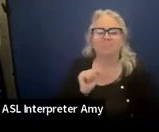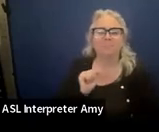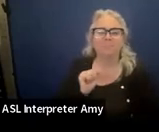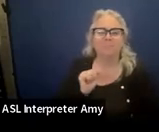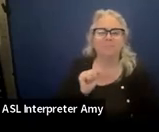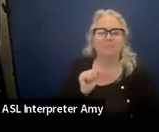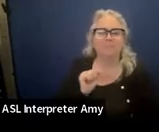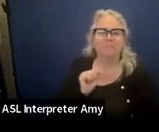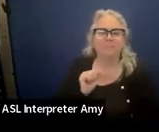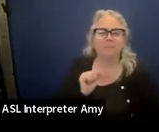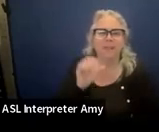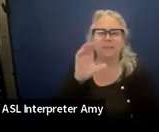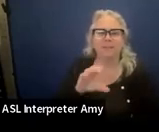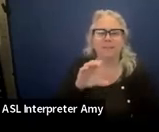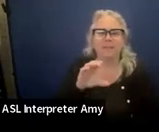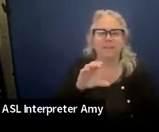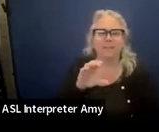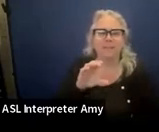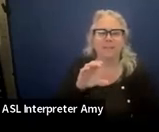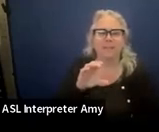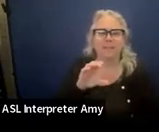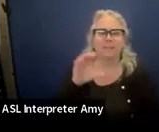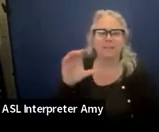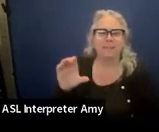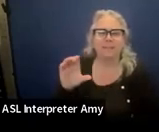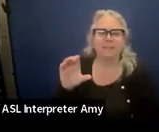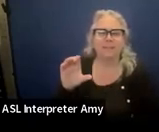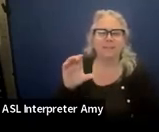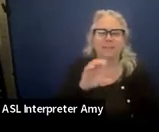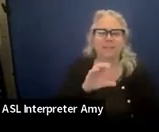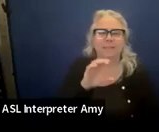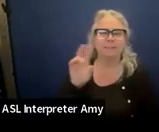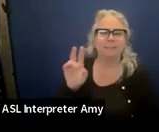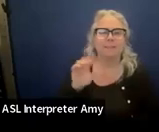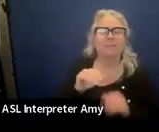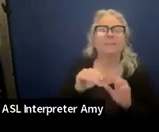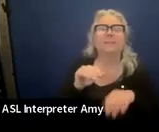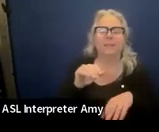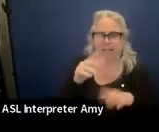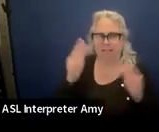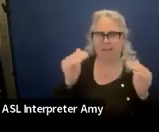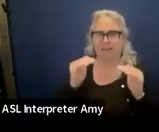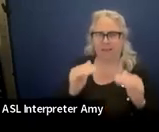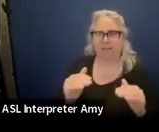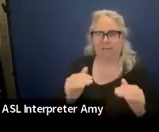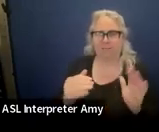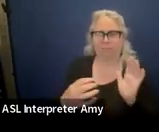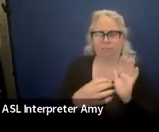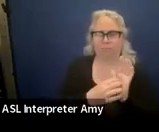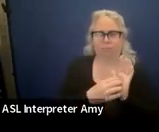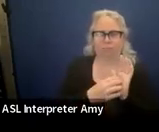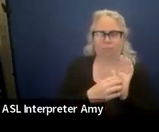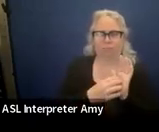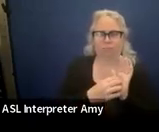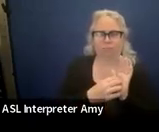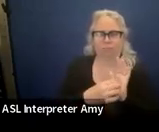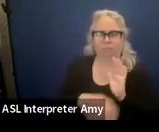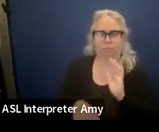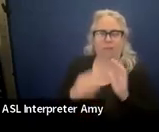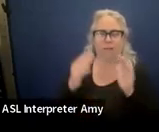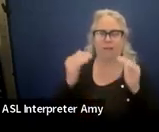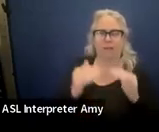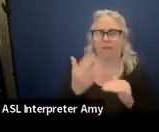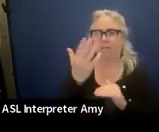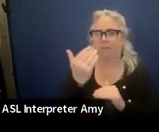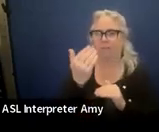CCVC words. Thank you. Vowel sounds, the next 15 high